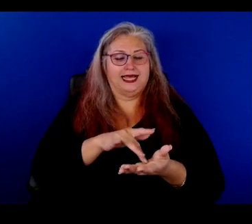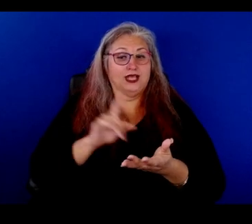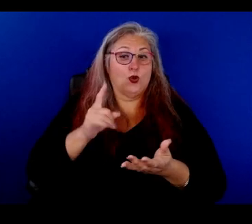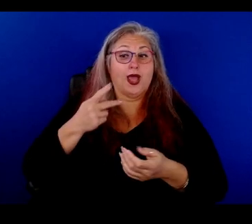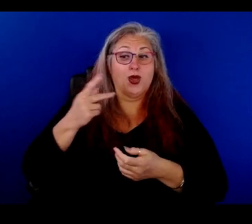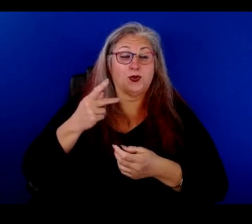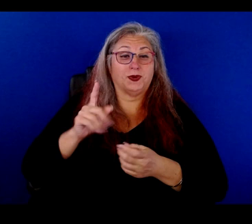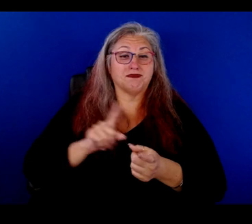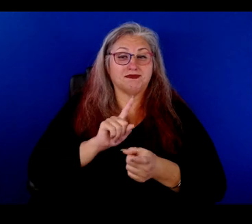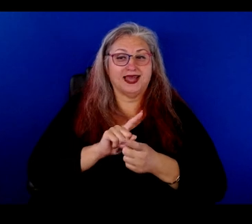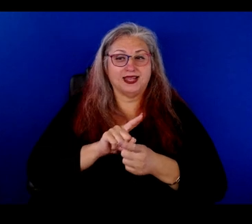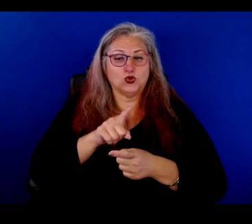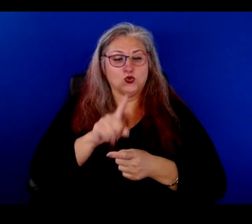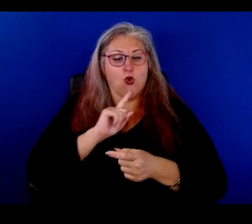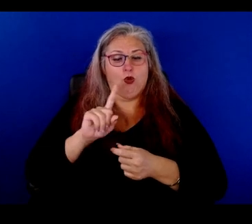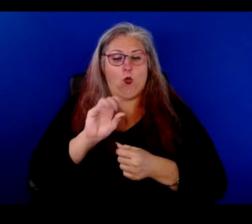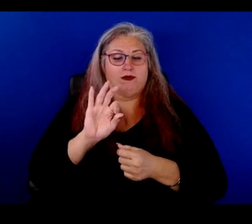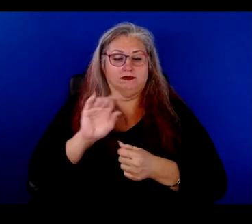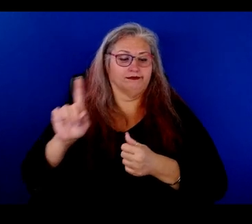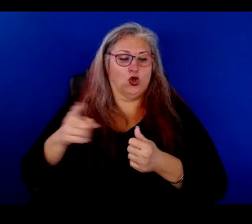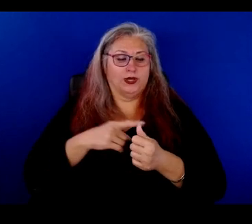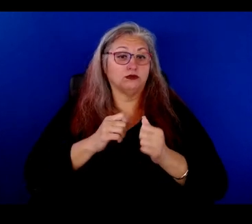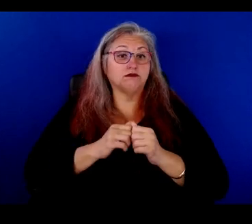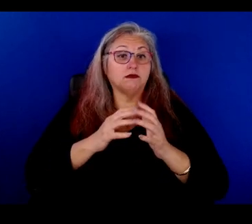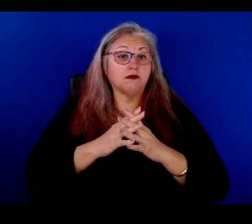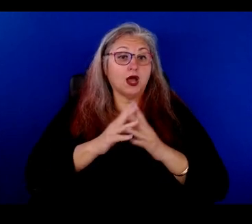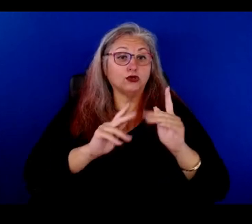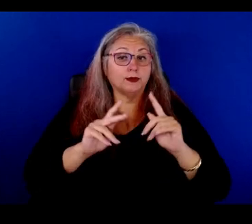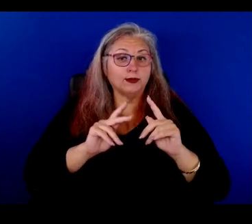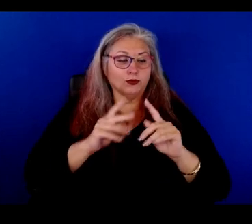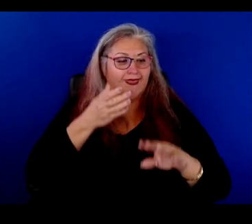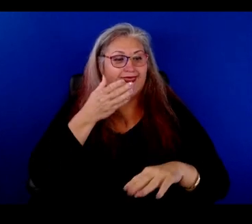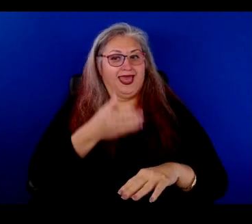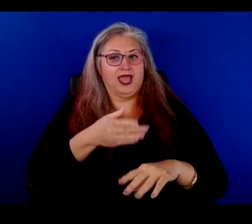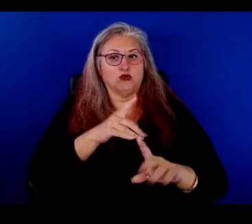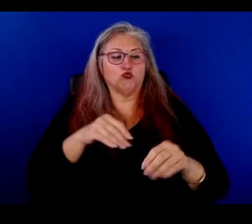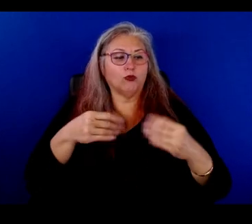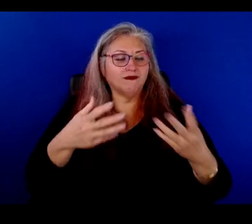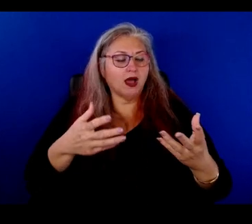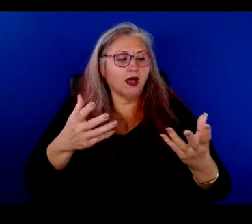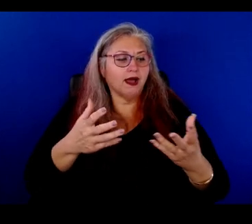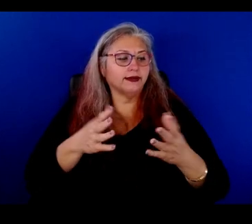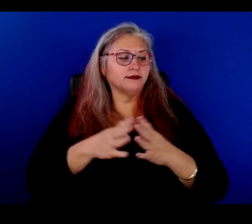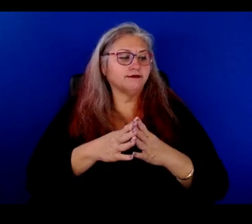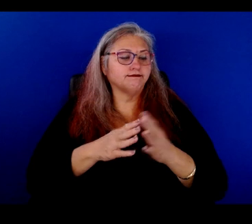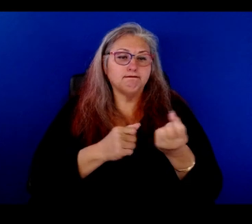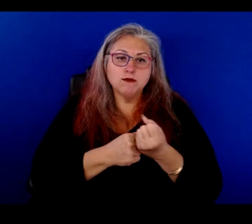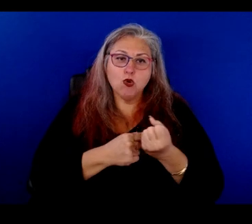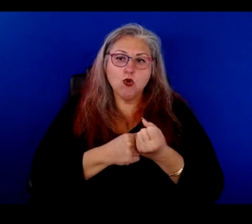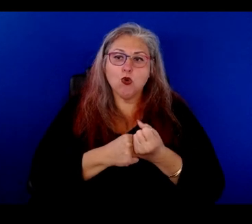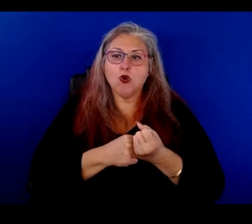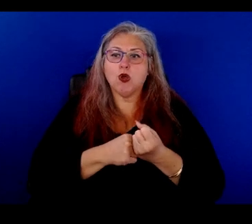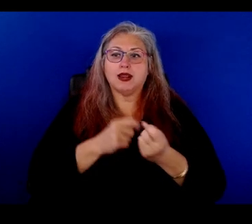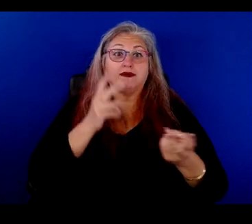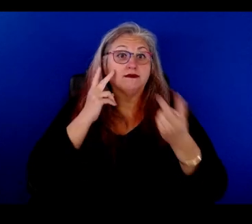and you were one of the original founders, people that were there providing support and visibility